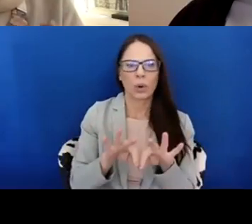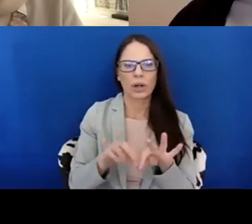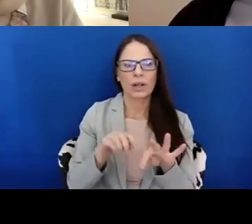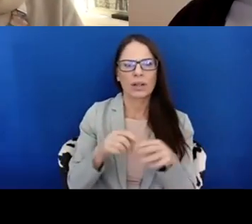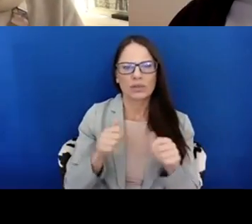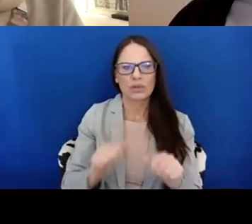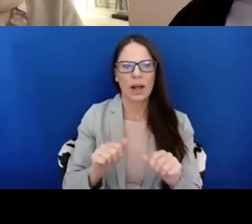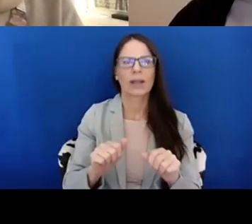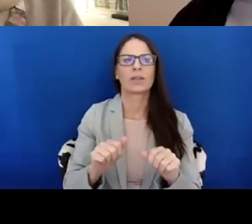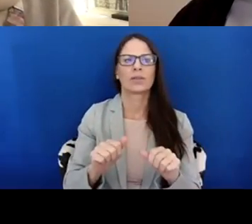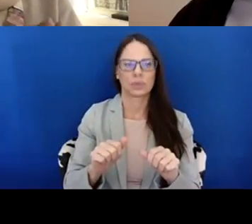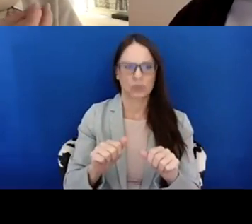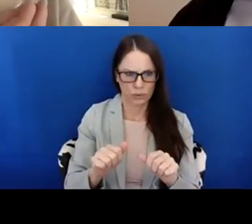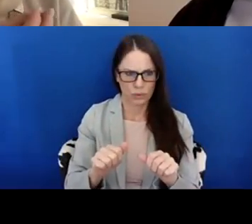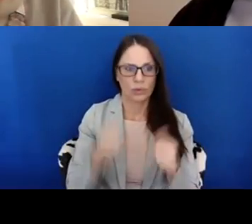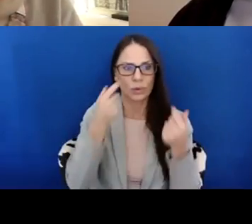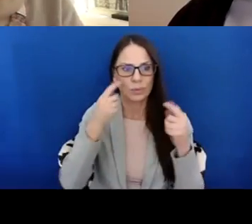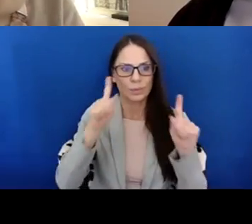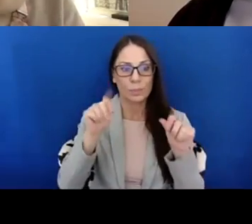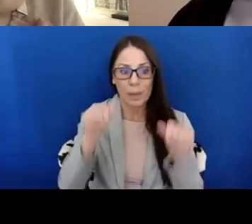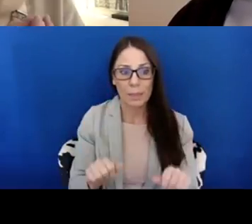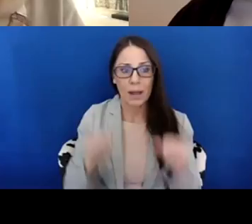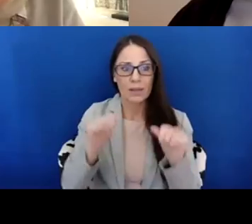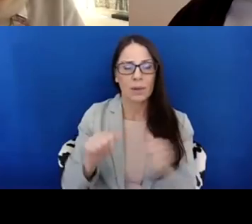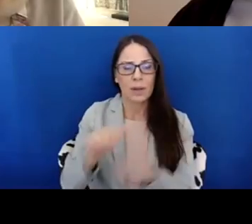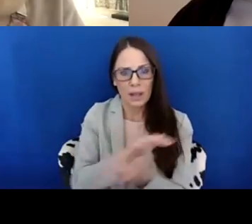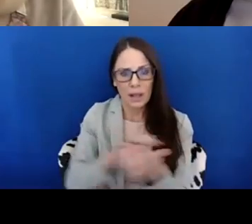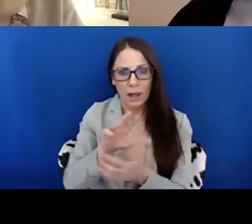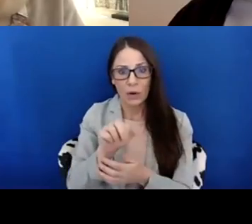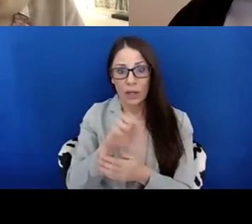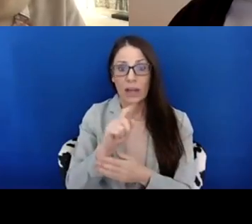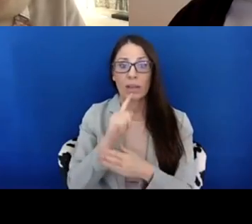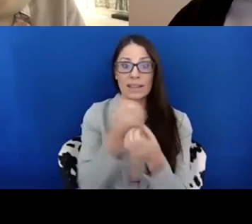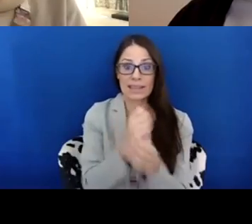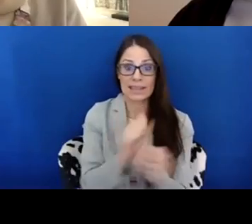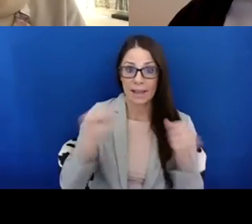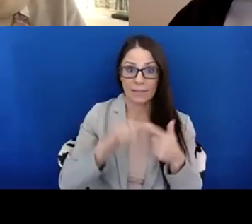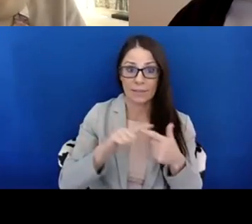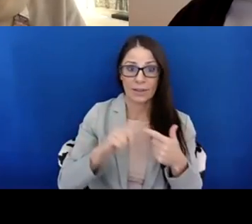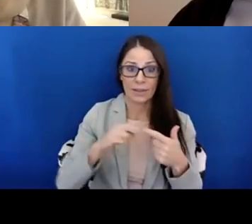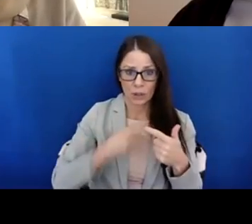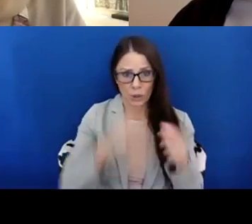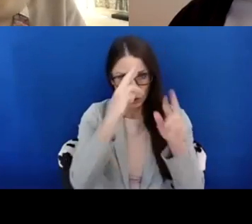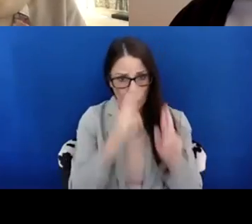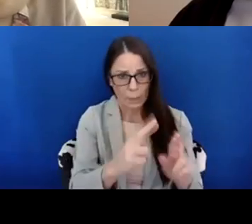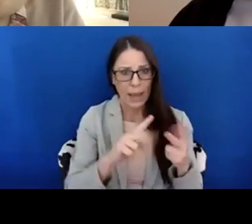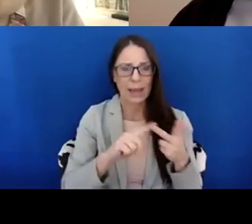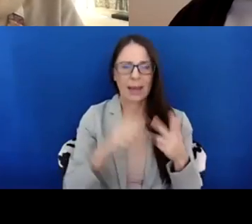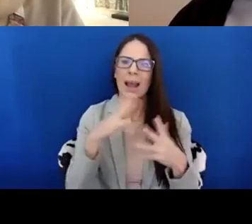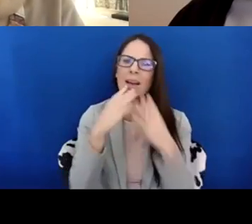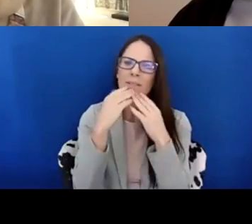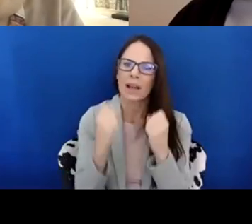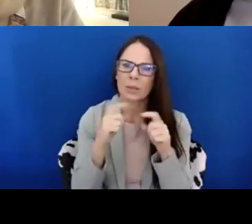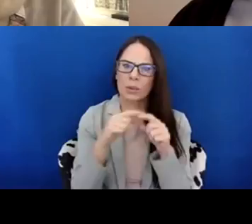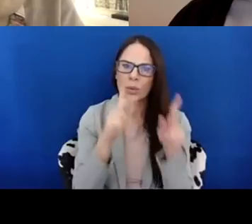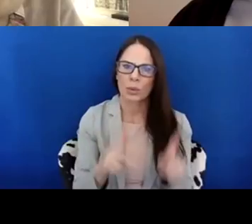concrete care that is both safe, humane, and really valuable to the person who is living